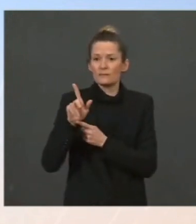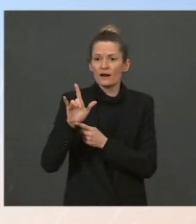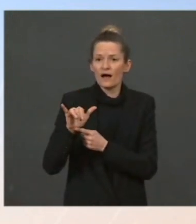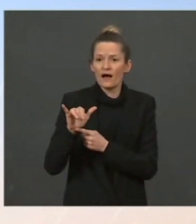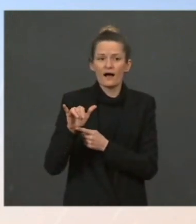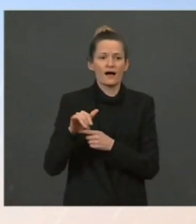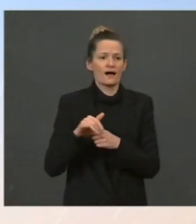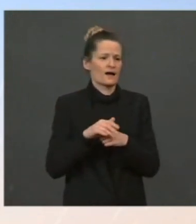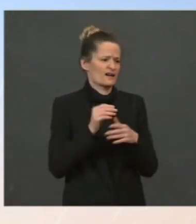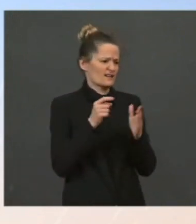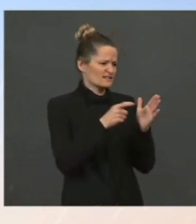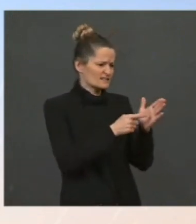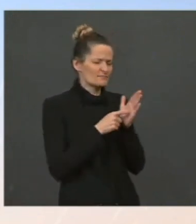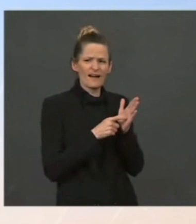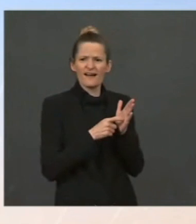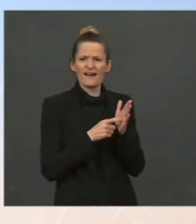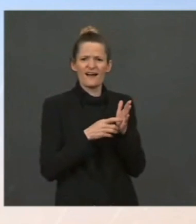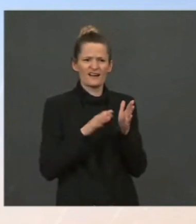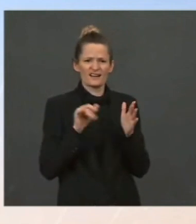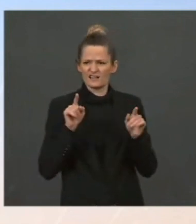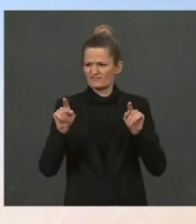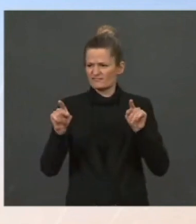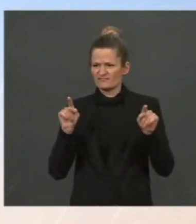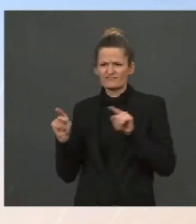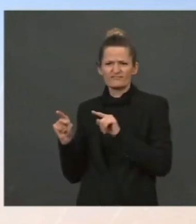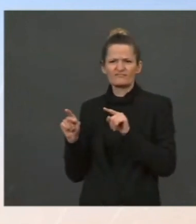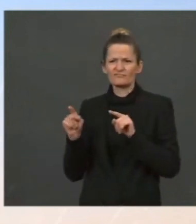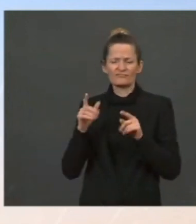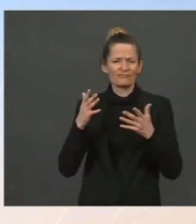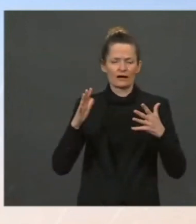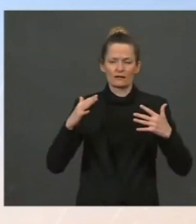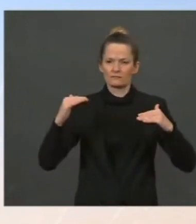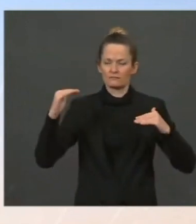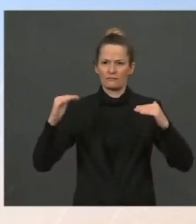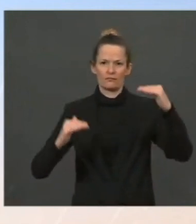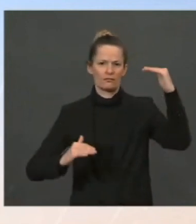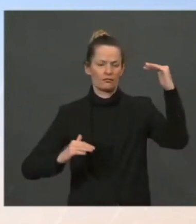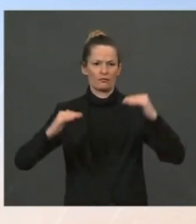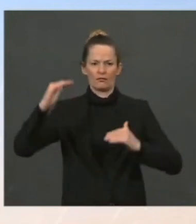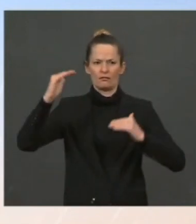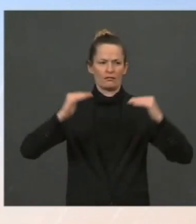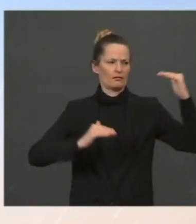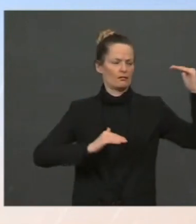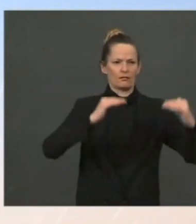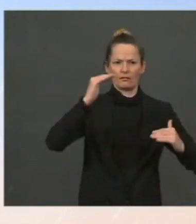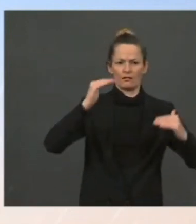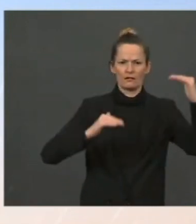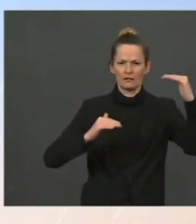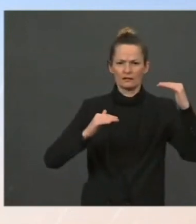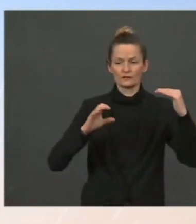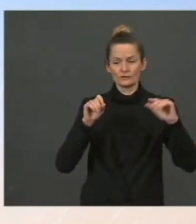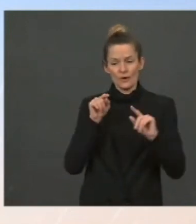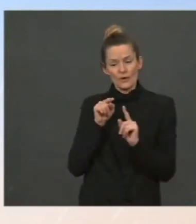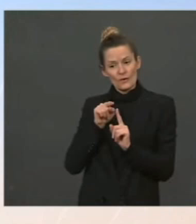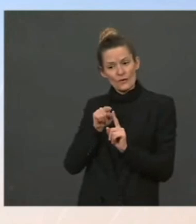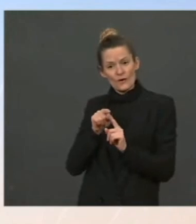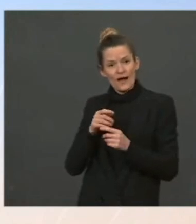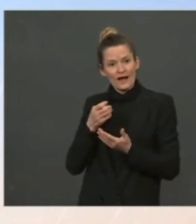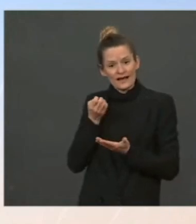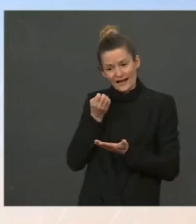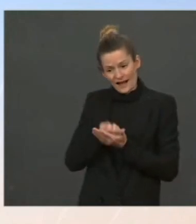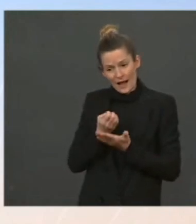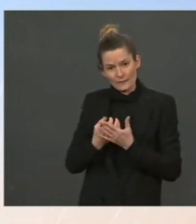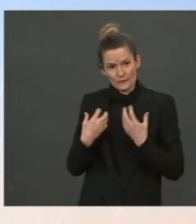rest of the economy roars back to life after the shutdown. So we in this